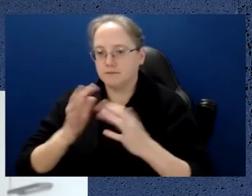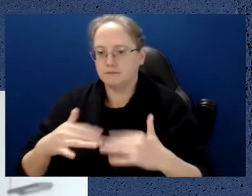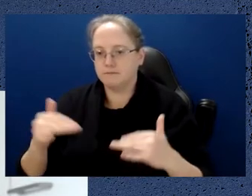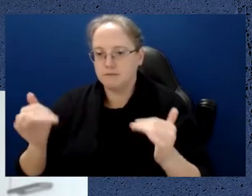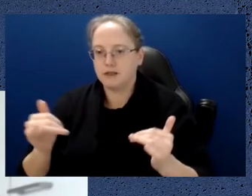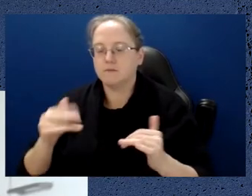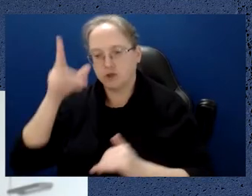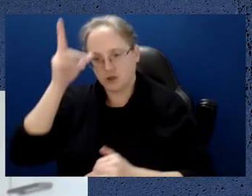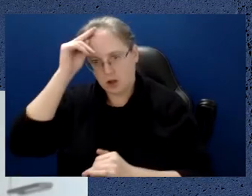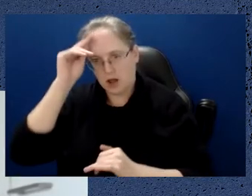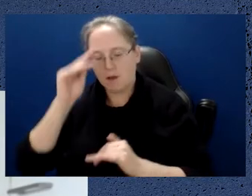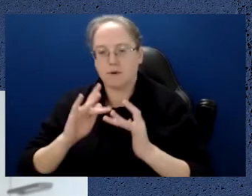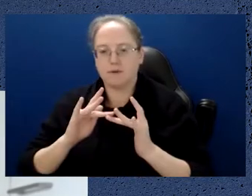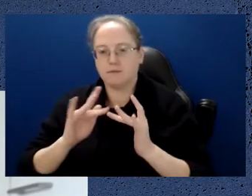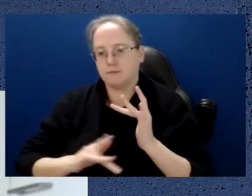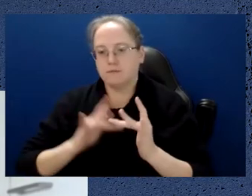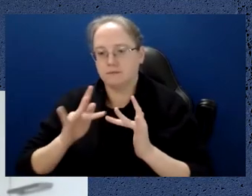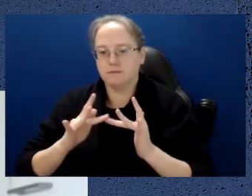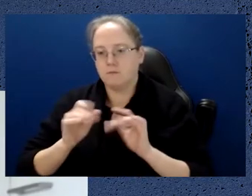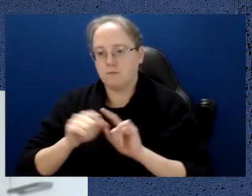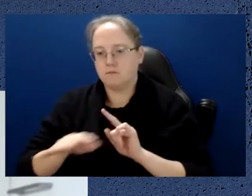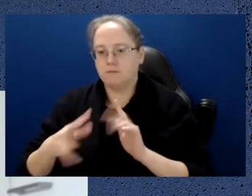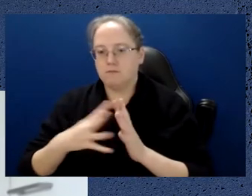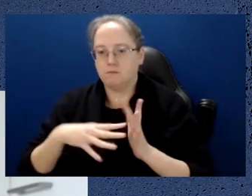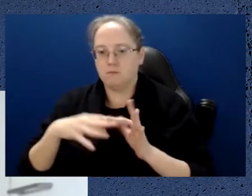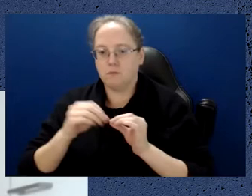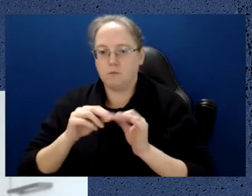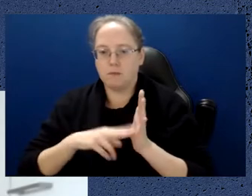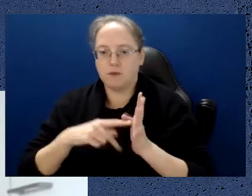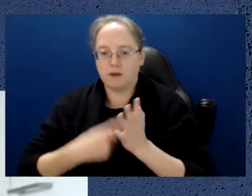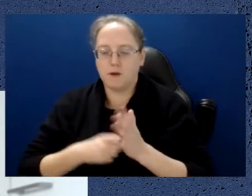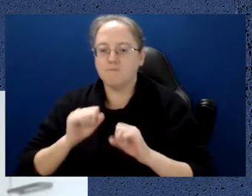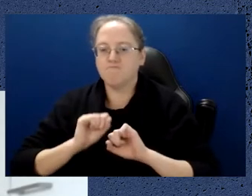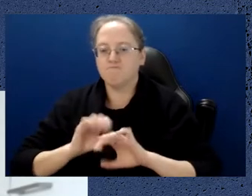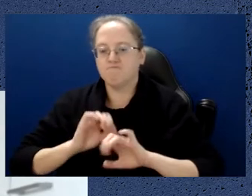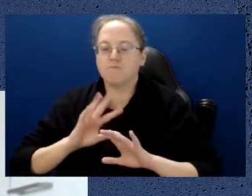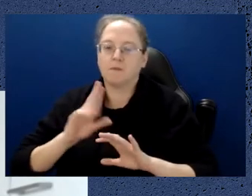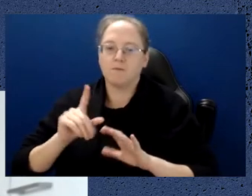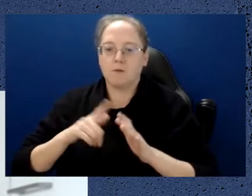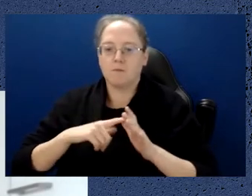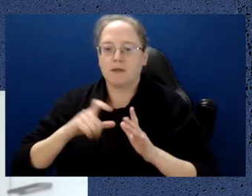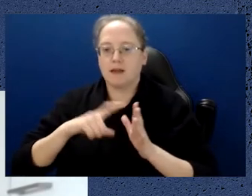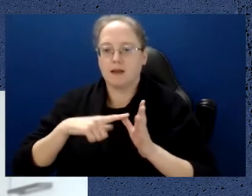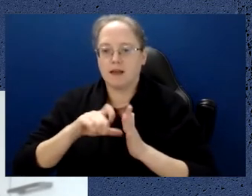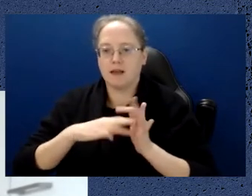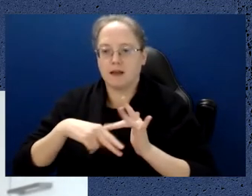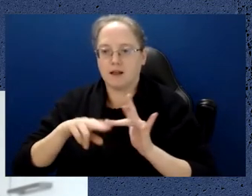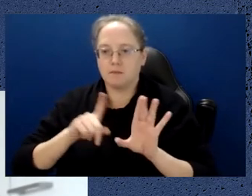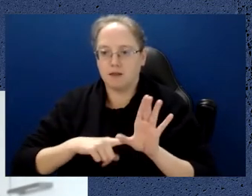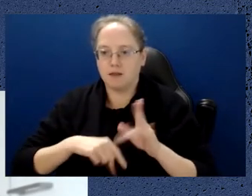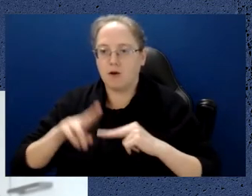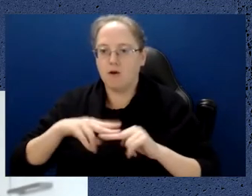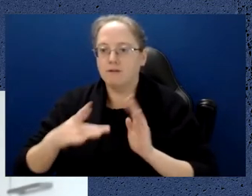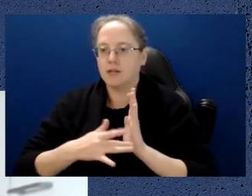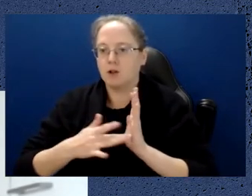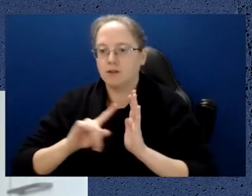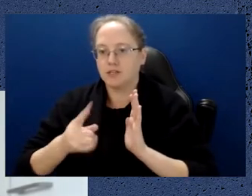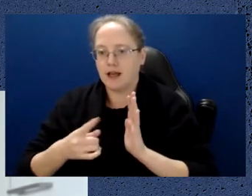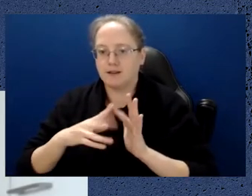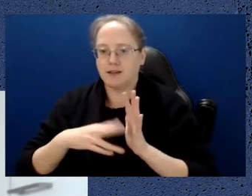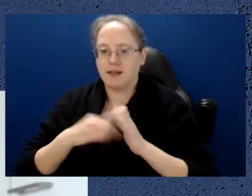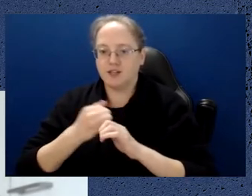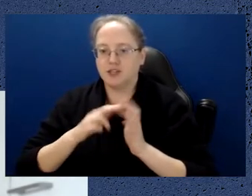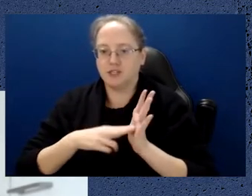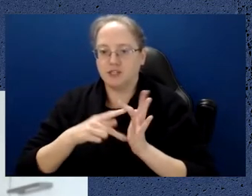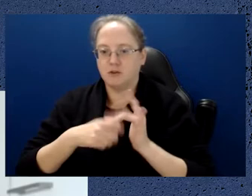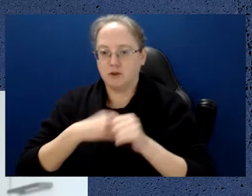webinar, a briefing from the Academy of Technology and Engineering. Today's topic is